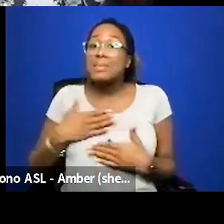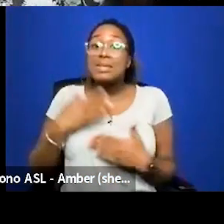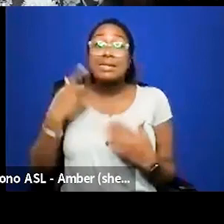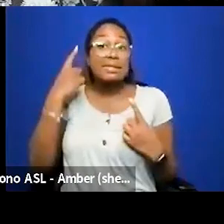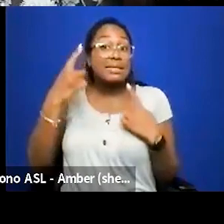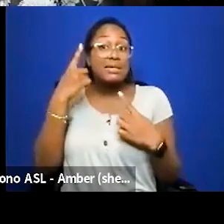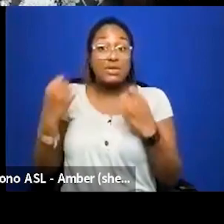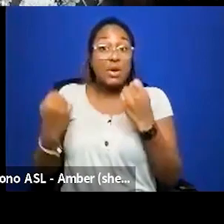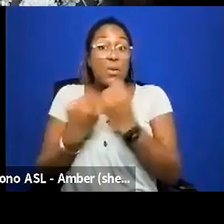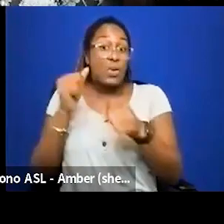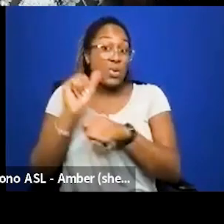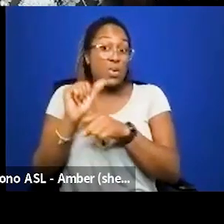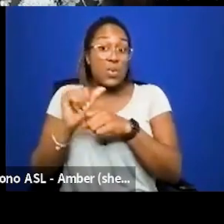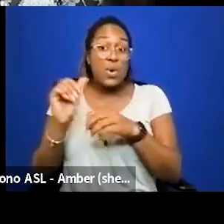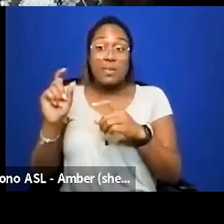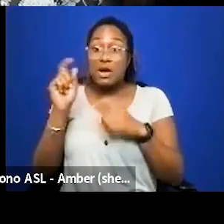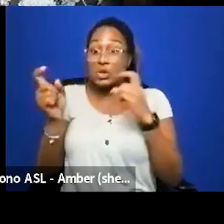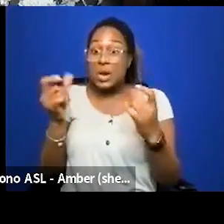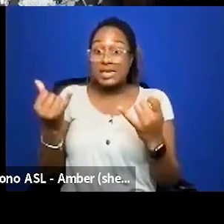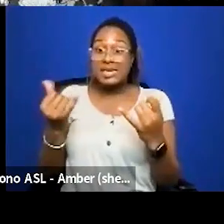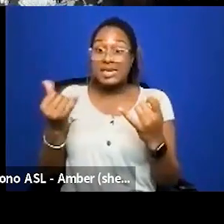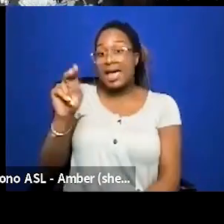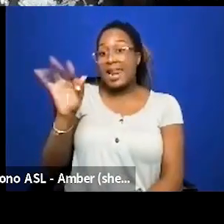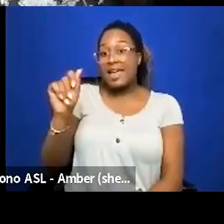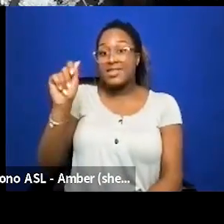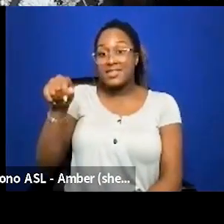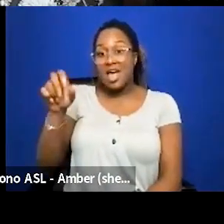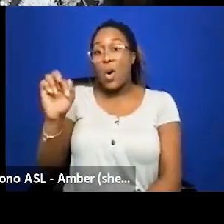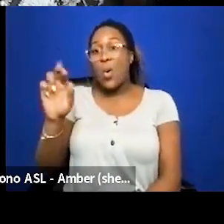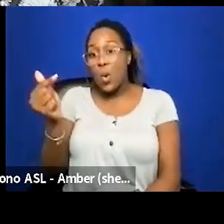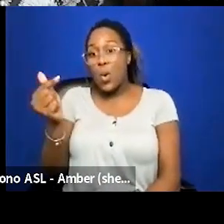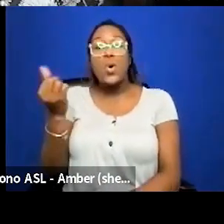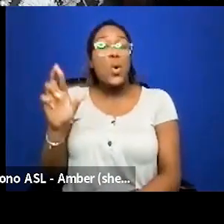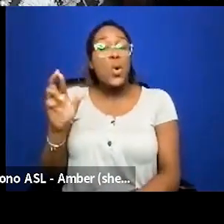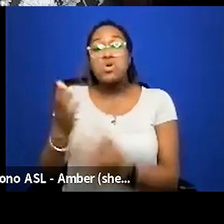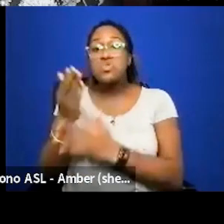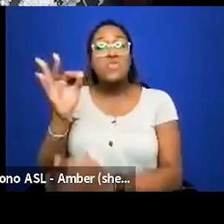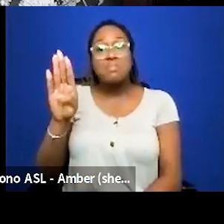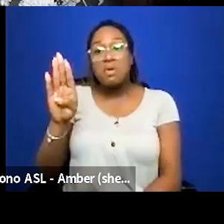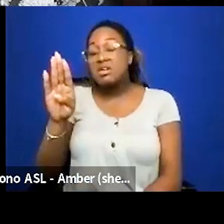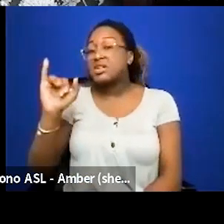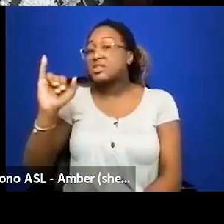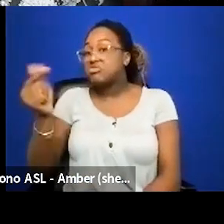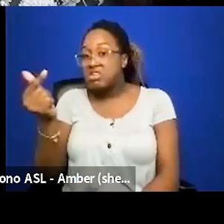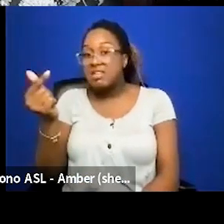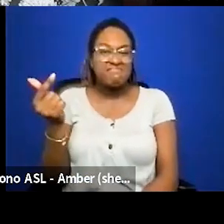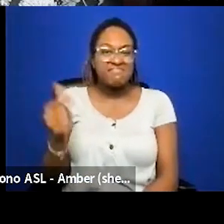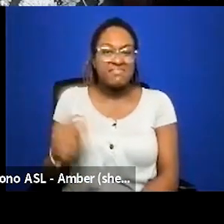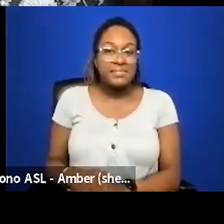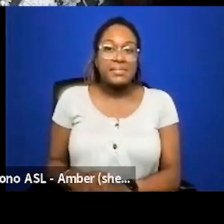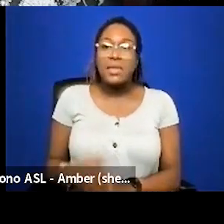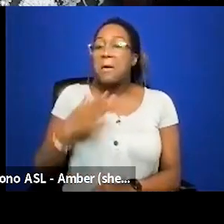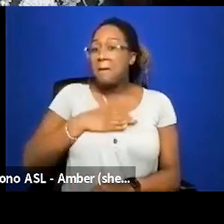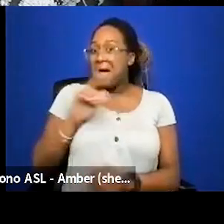by making a donation today at nafa.org or by donating through facebook or instagram this is my